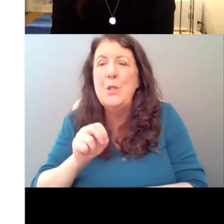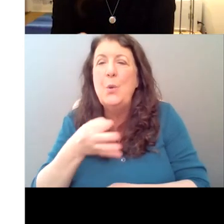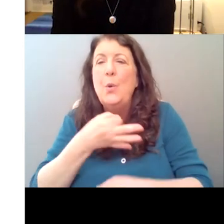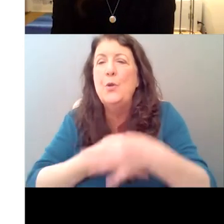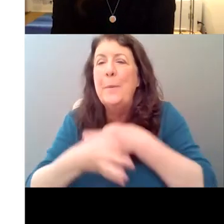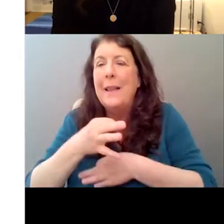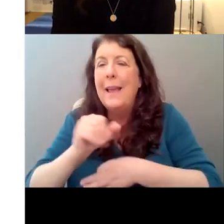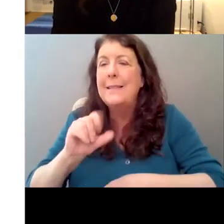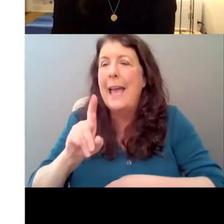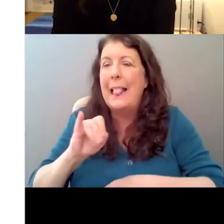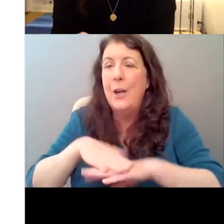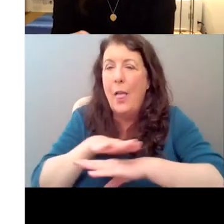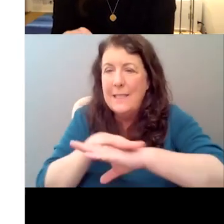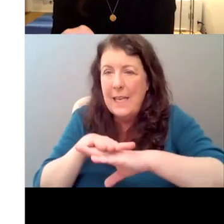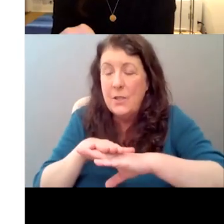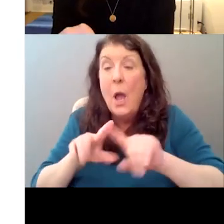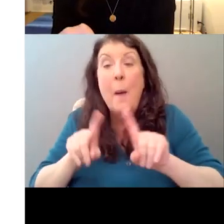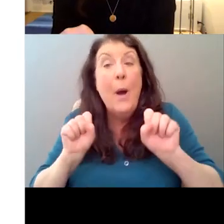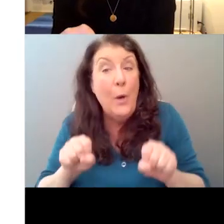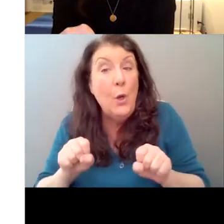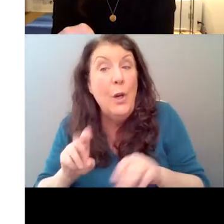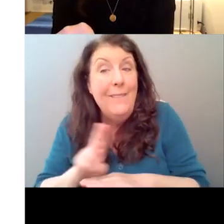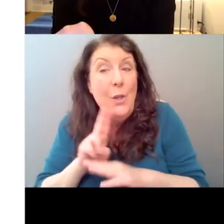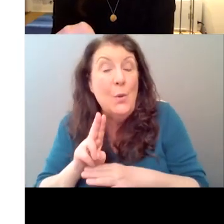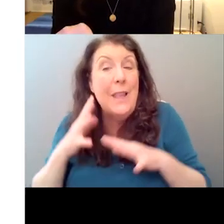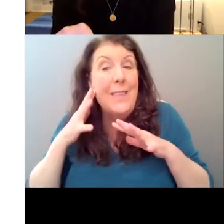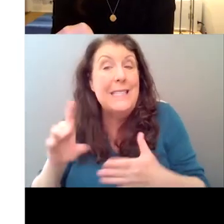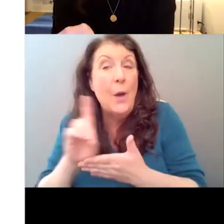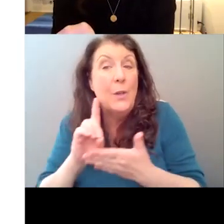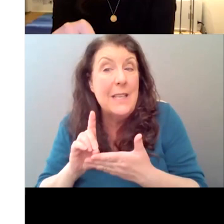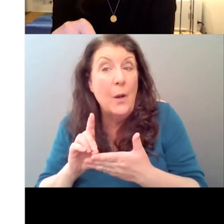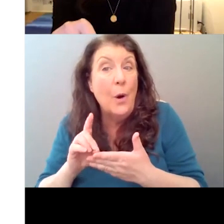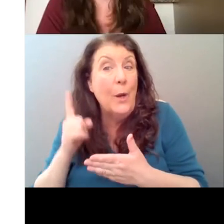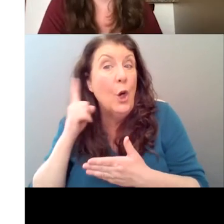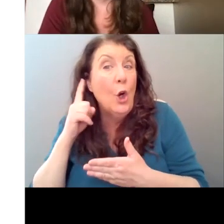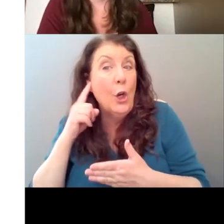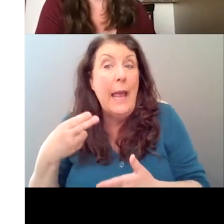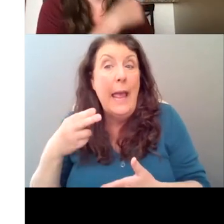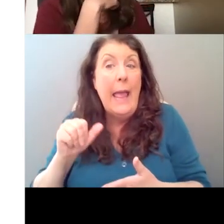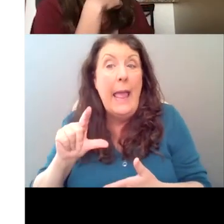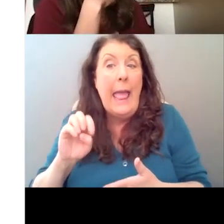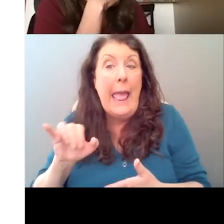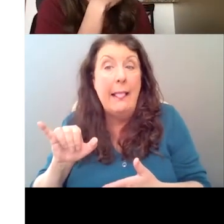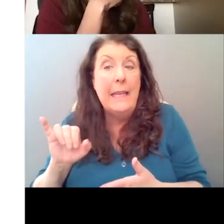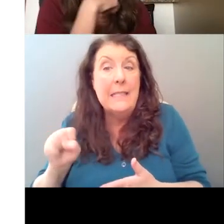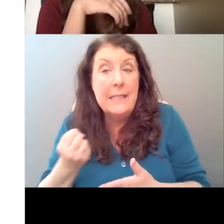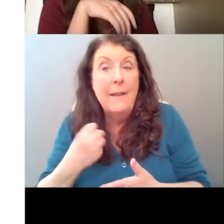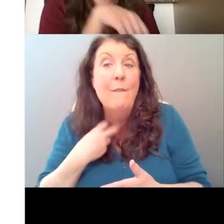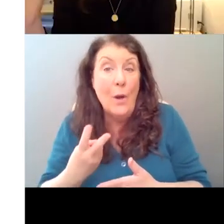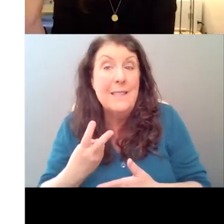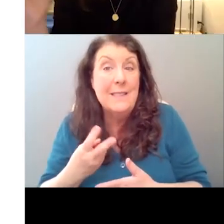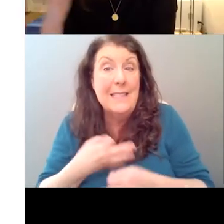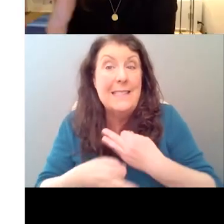could have been a world that we could have done the, um, sound design that it could have been Haley's voice and, and instead of Ella's. And I mean,